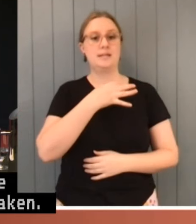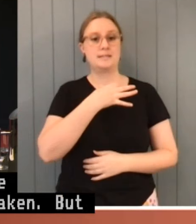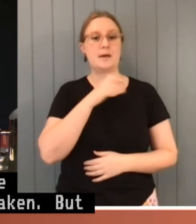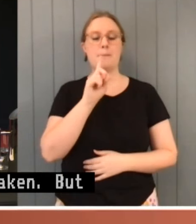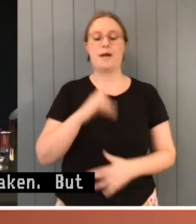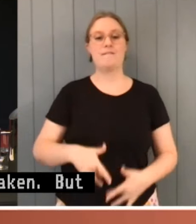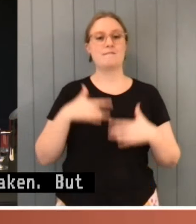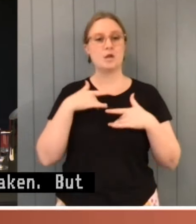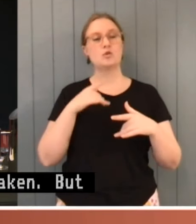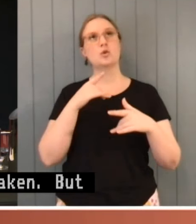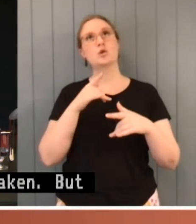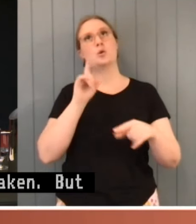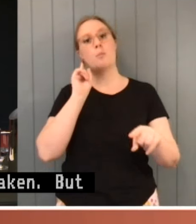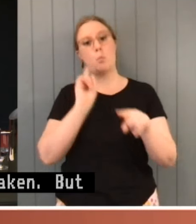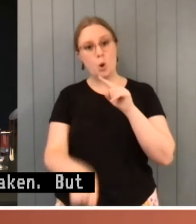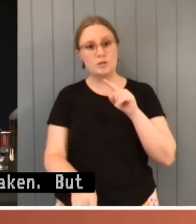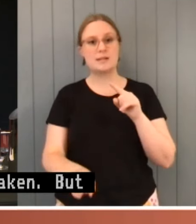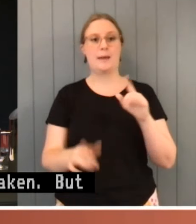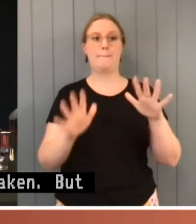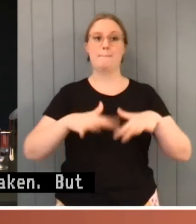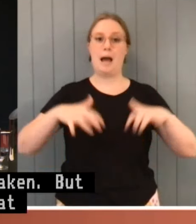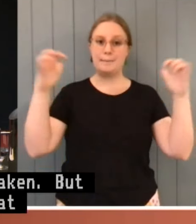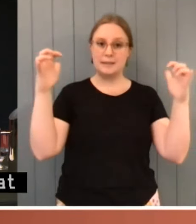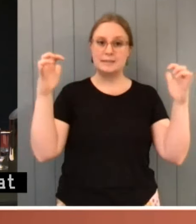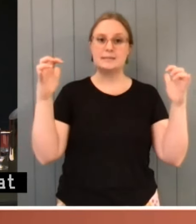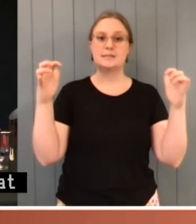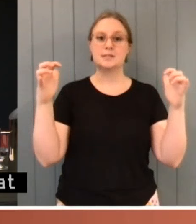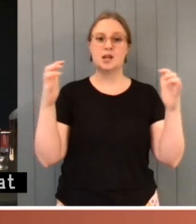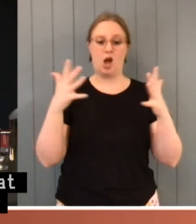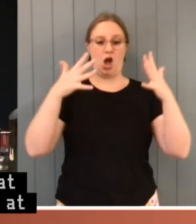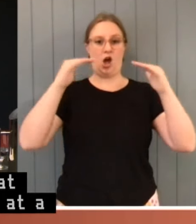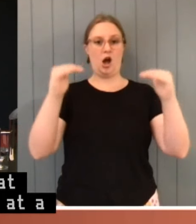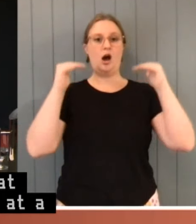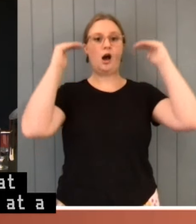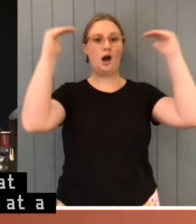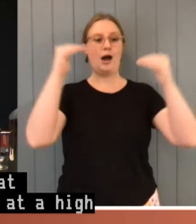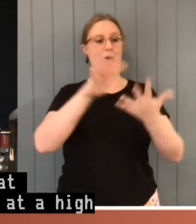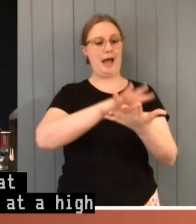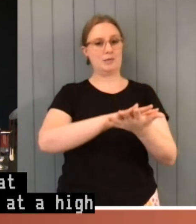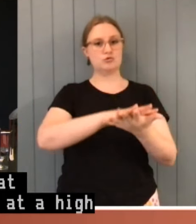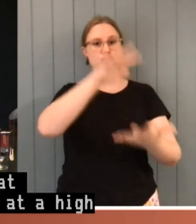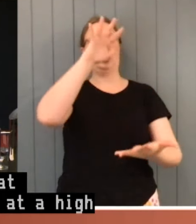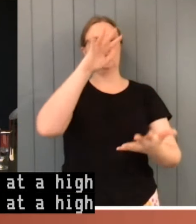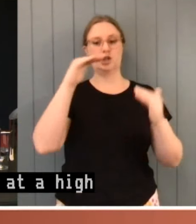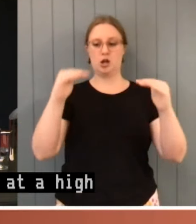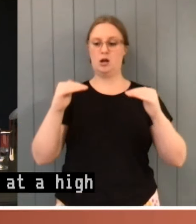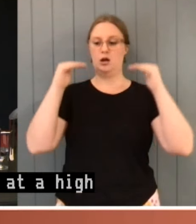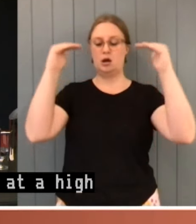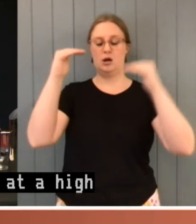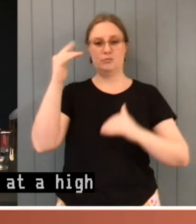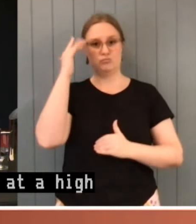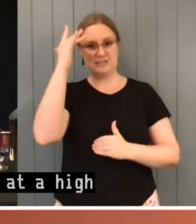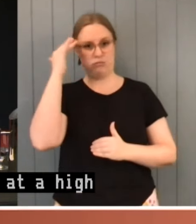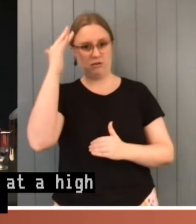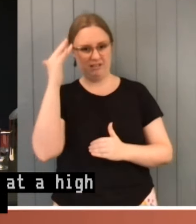can say at a high level of abstraction, high principle, that Parliament has a responsibility to